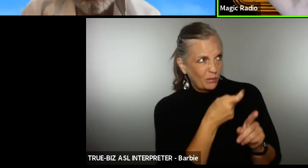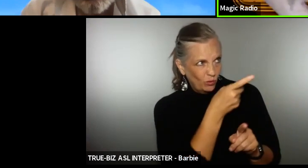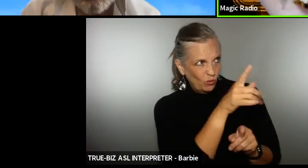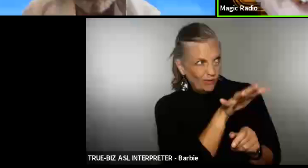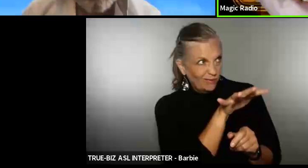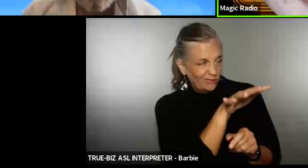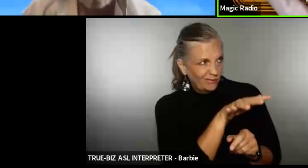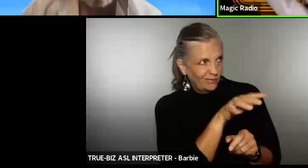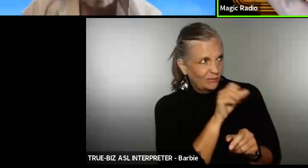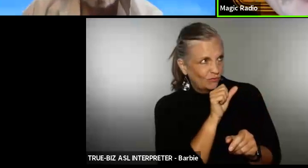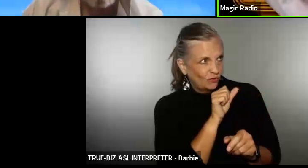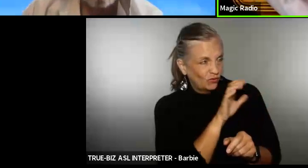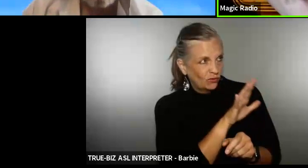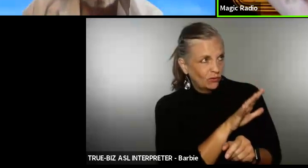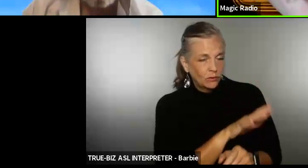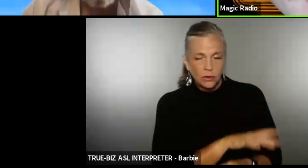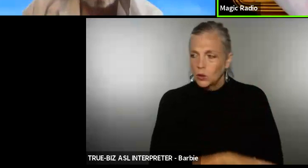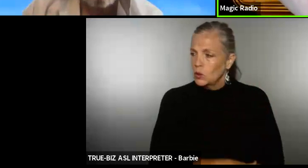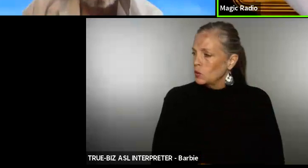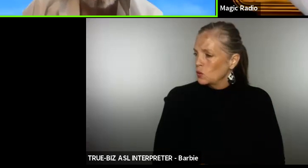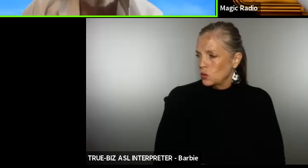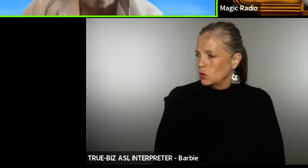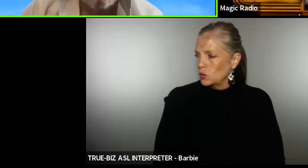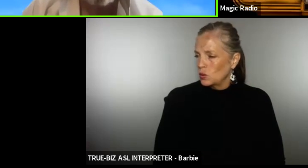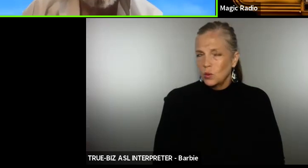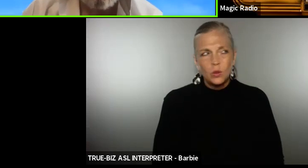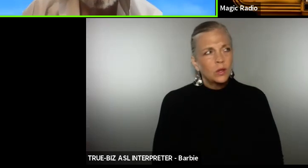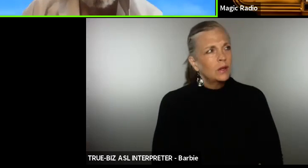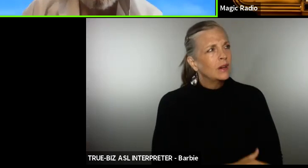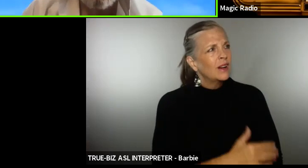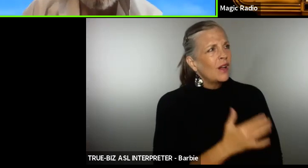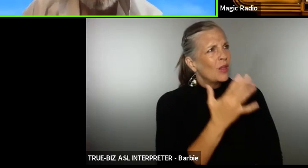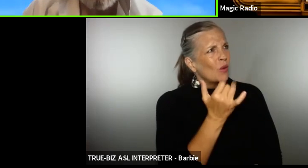then why is this happening good question